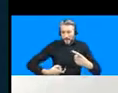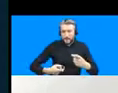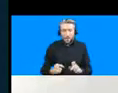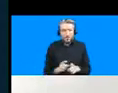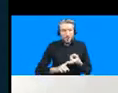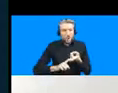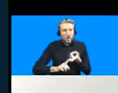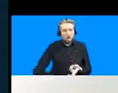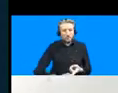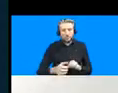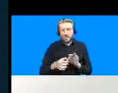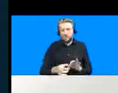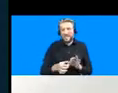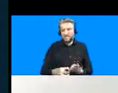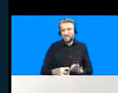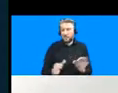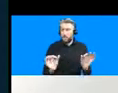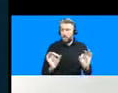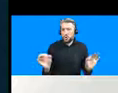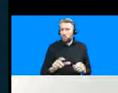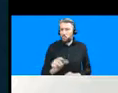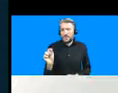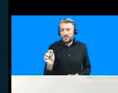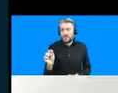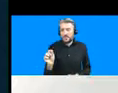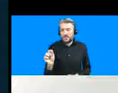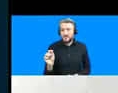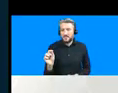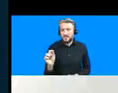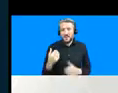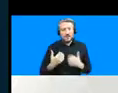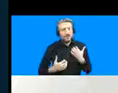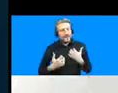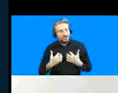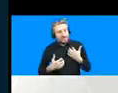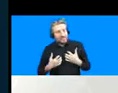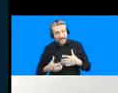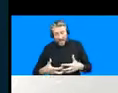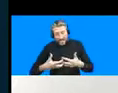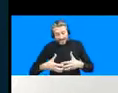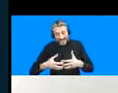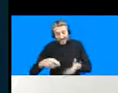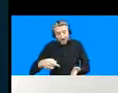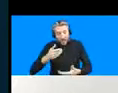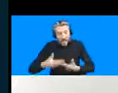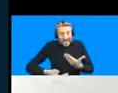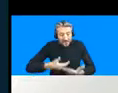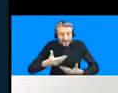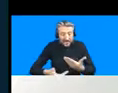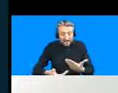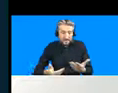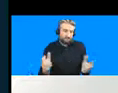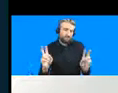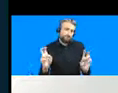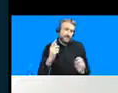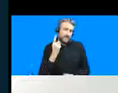and yet techno utopian narratives are quite an easy sell you know particularly to those who already have access